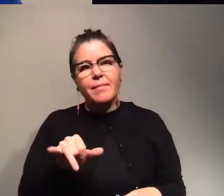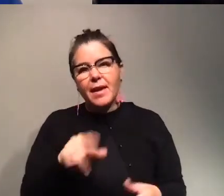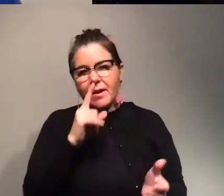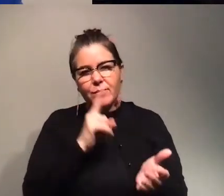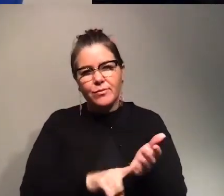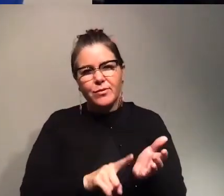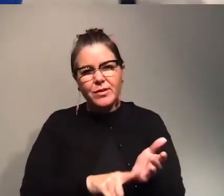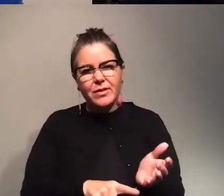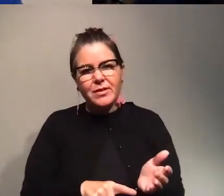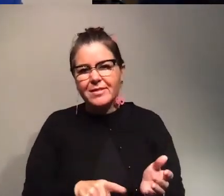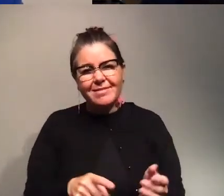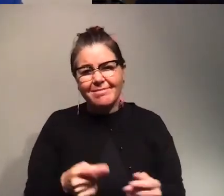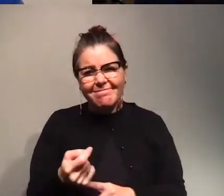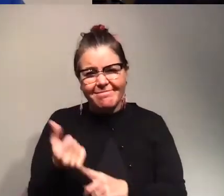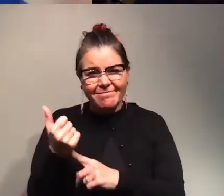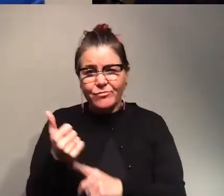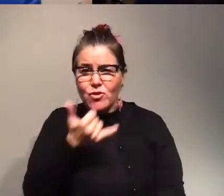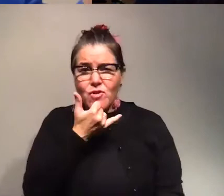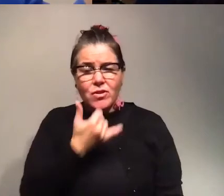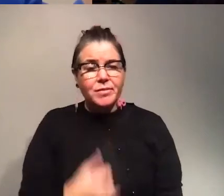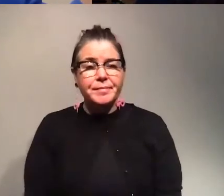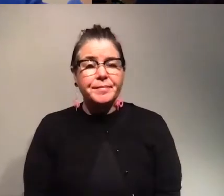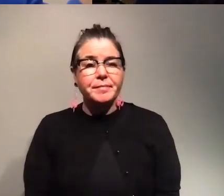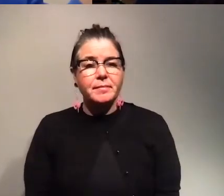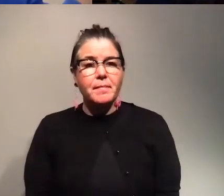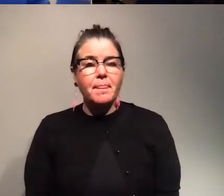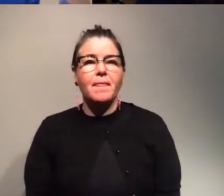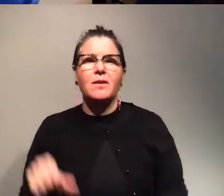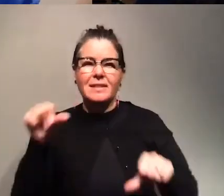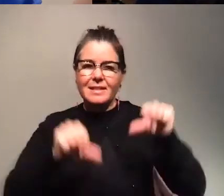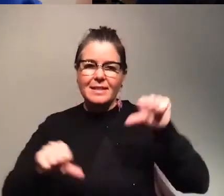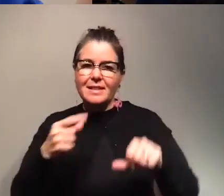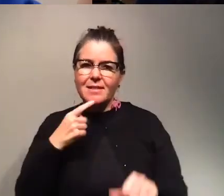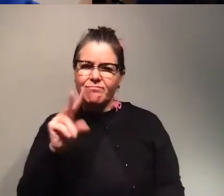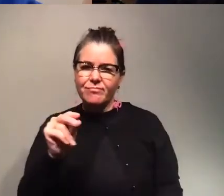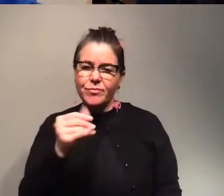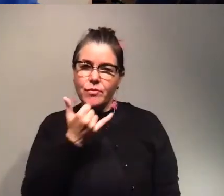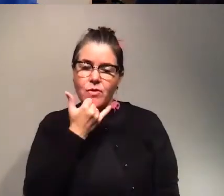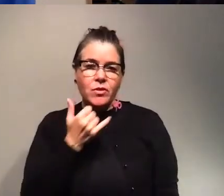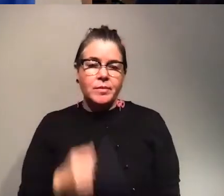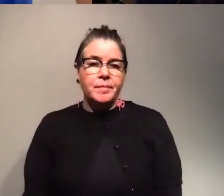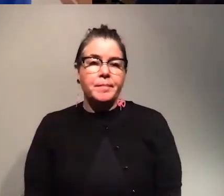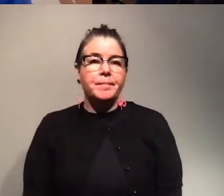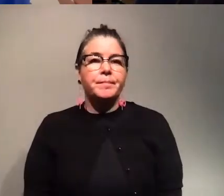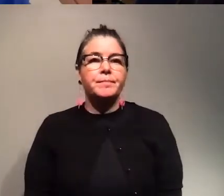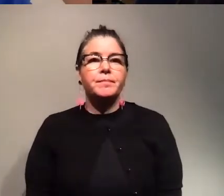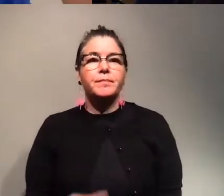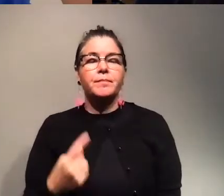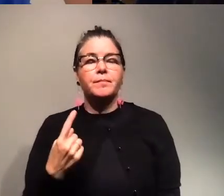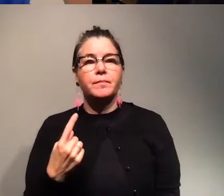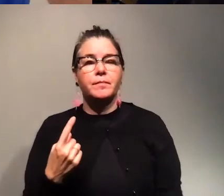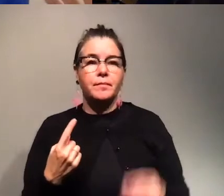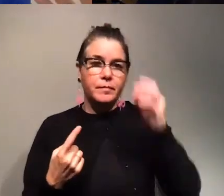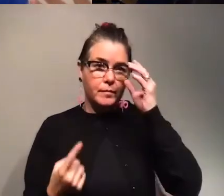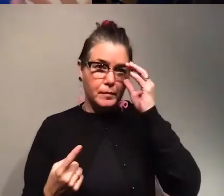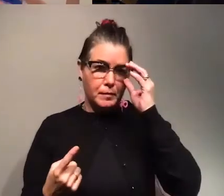actually was withdrawn and yeah like scientists say like that is wrong but it was just one that knew and it was